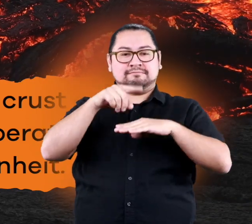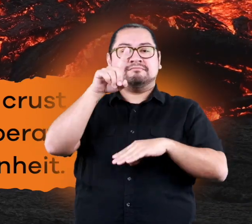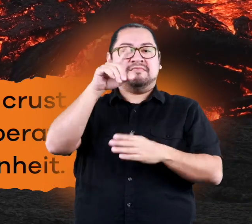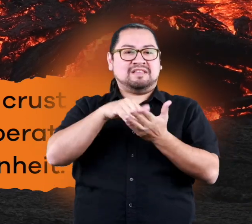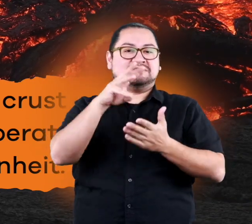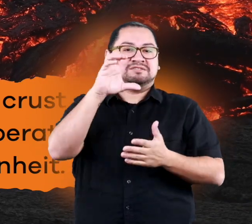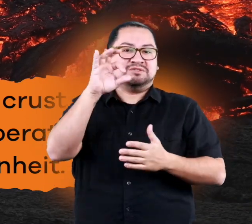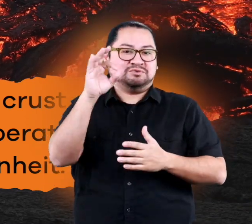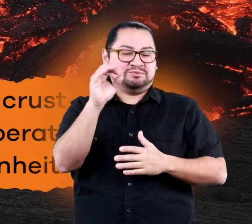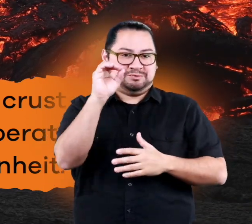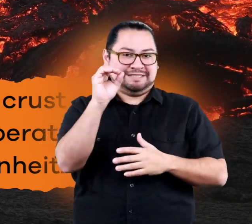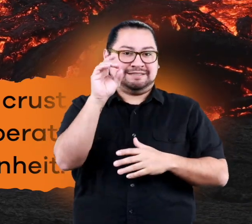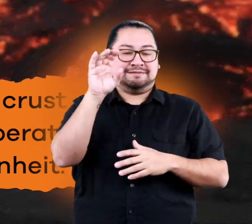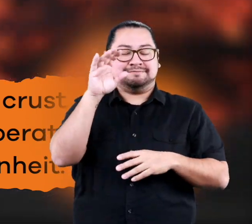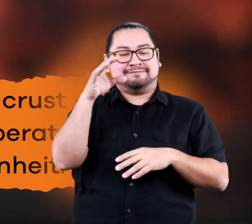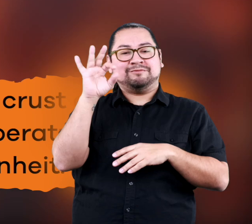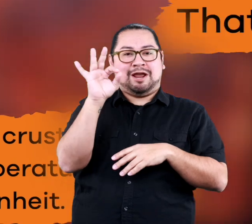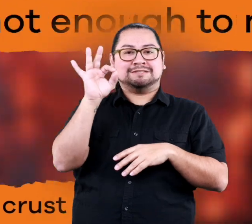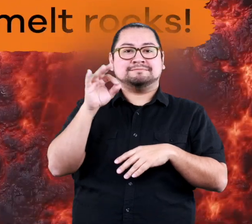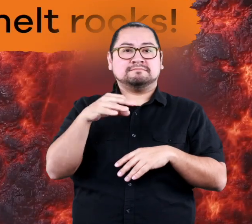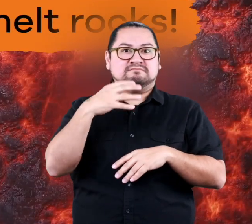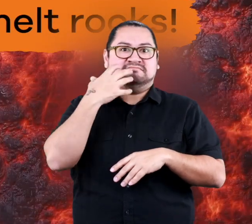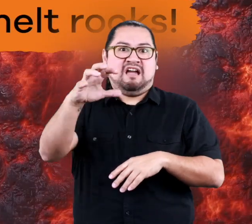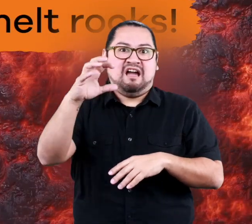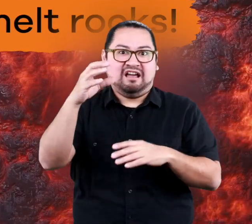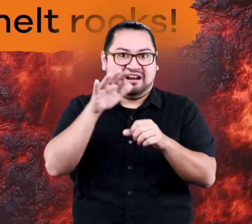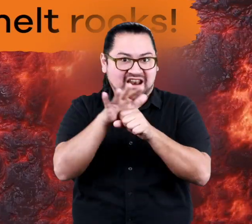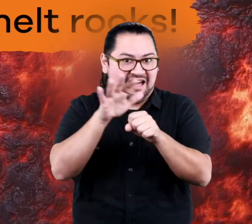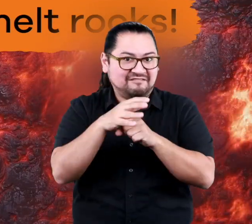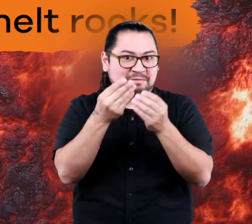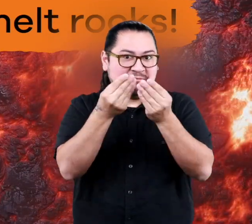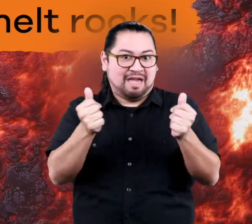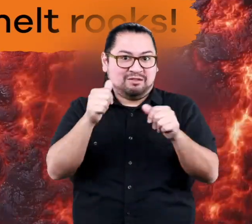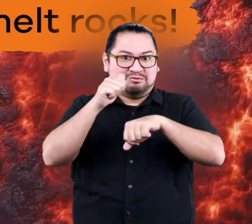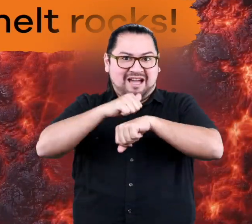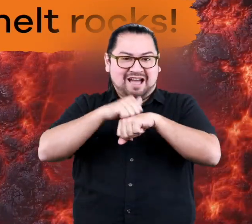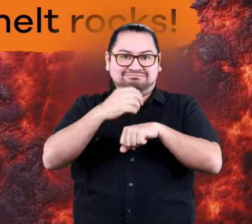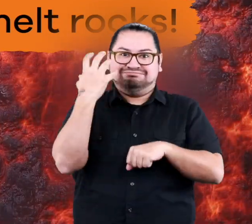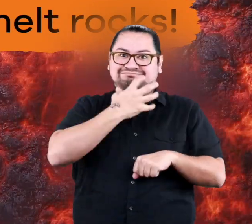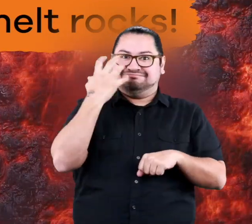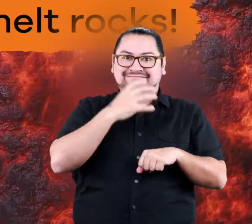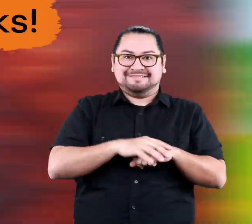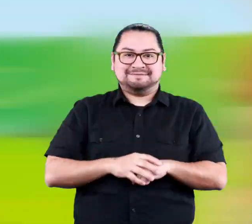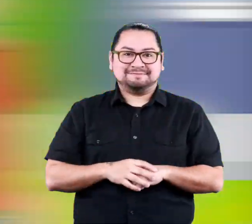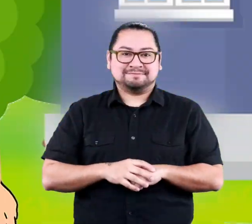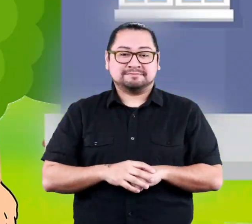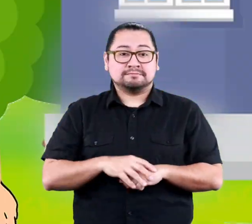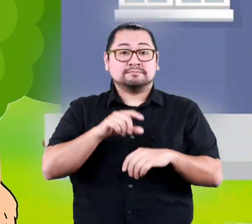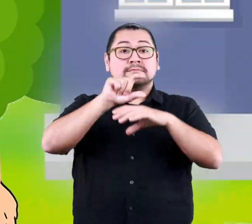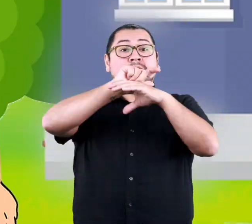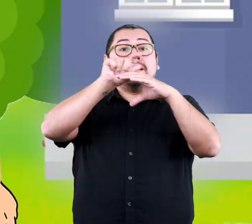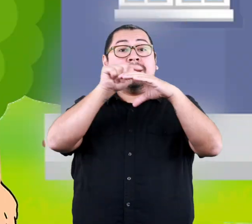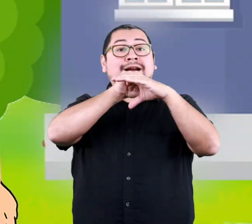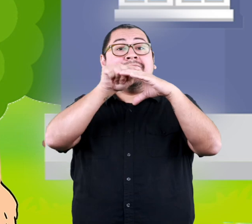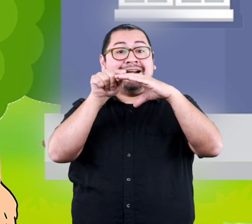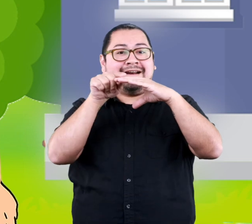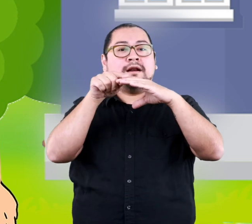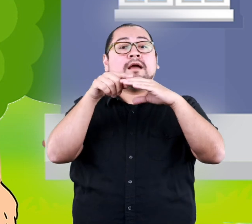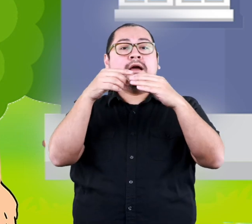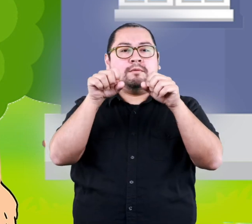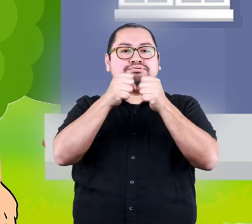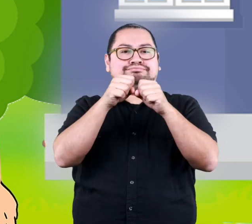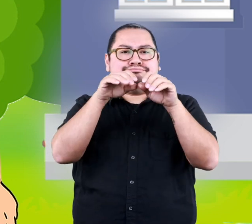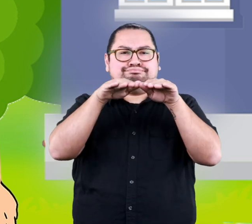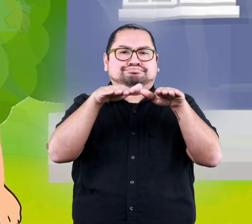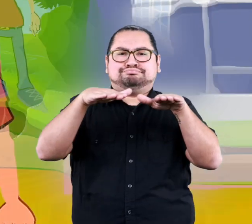,600 degrees Fahrenheit. That is hot enough to melt rocks! The crust is also